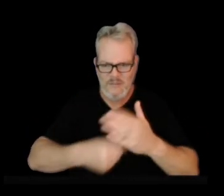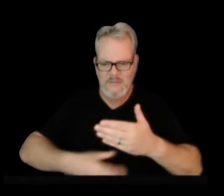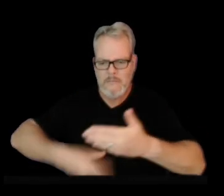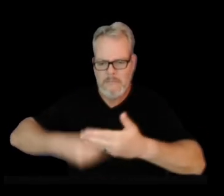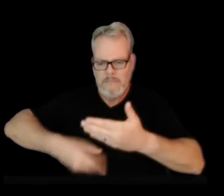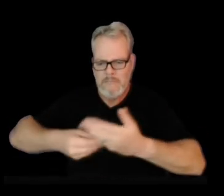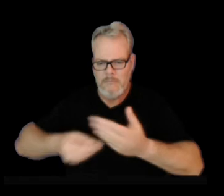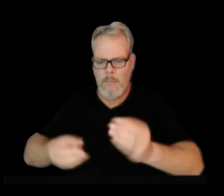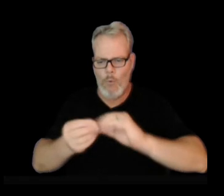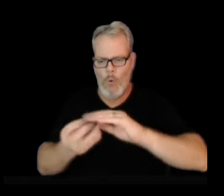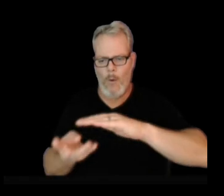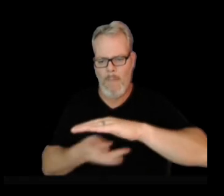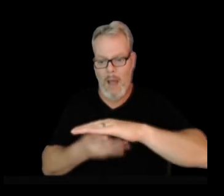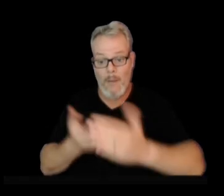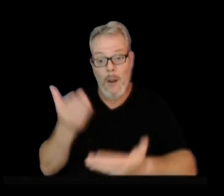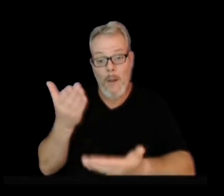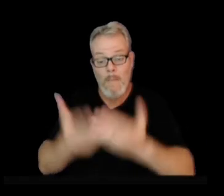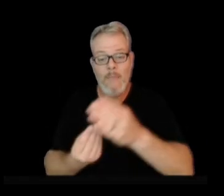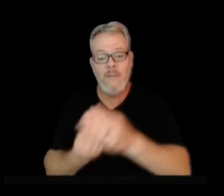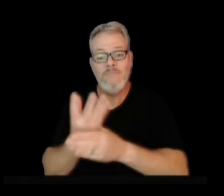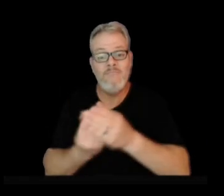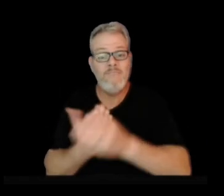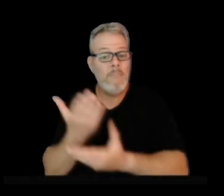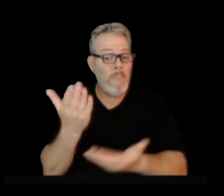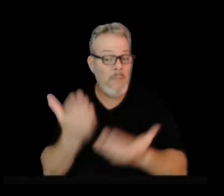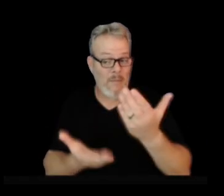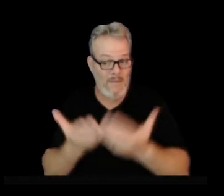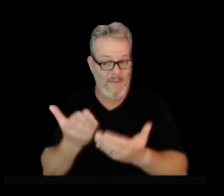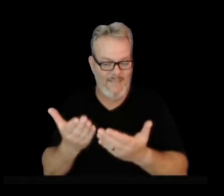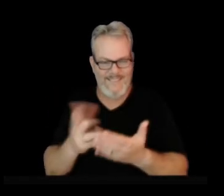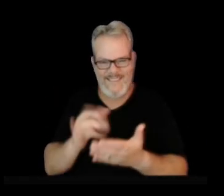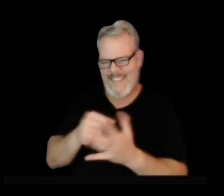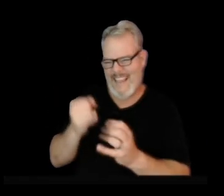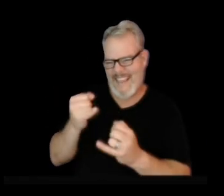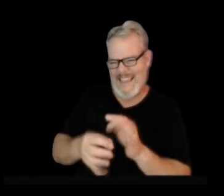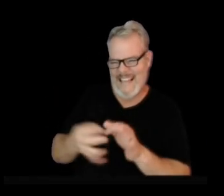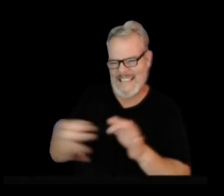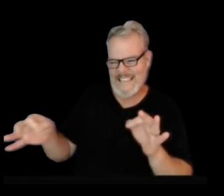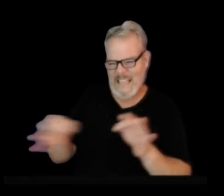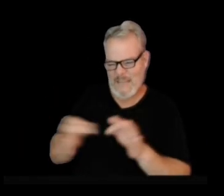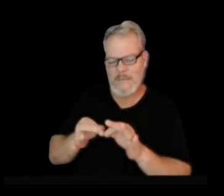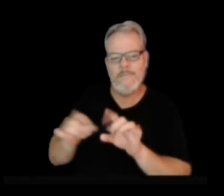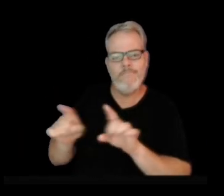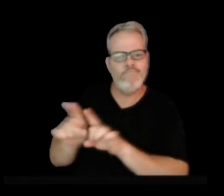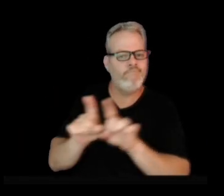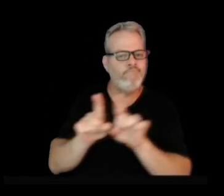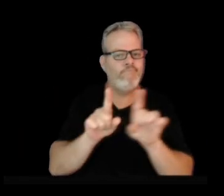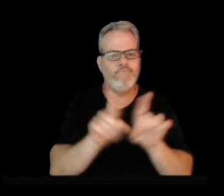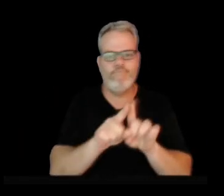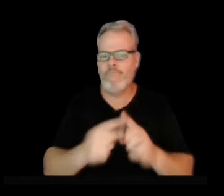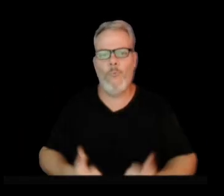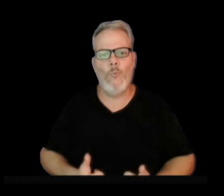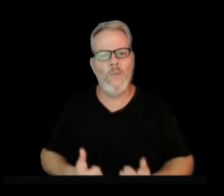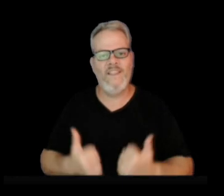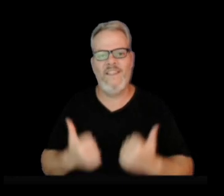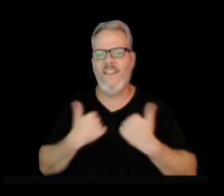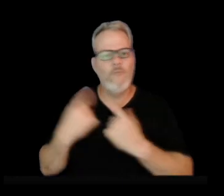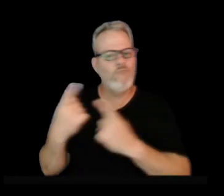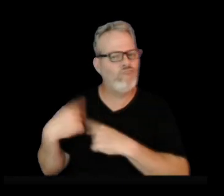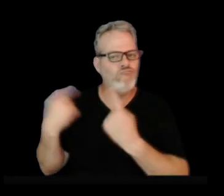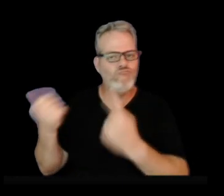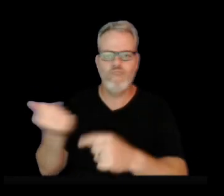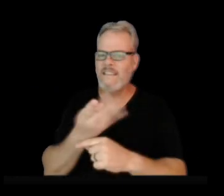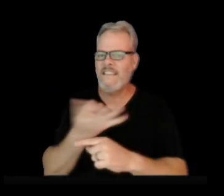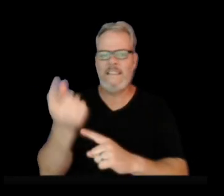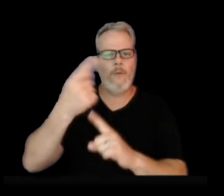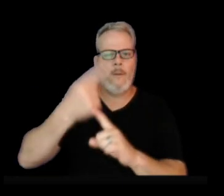or eruption of lava. That last statement is fairly similar to what we've been living with for many months now, but this is the